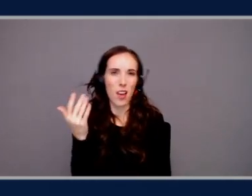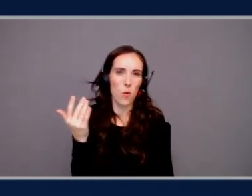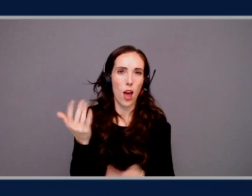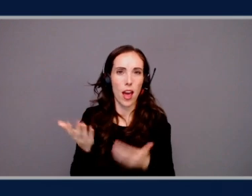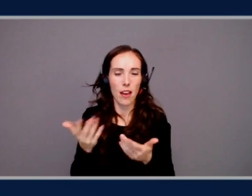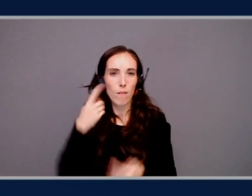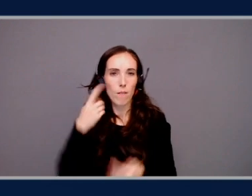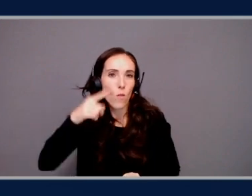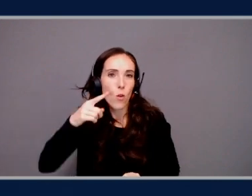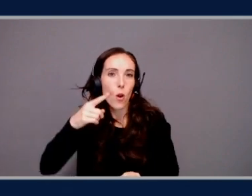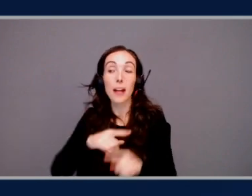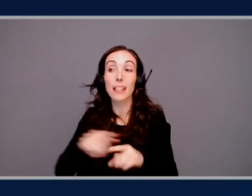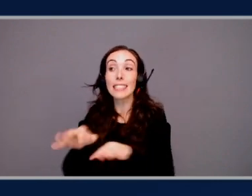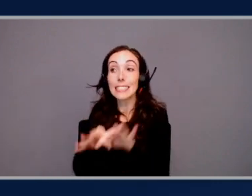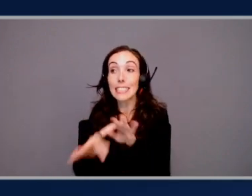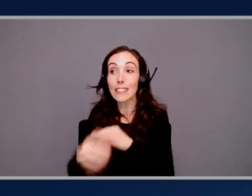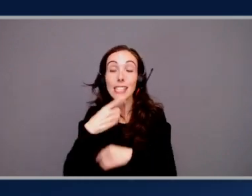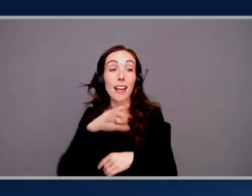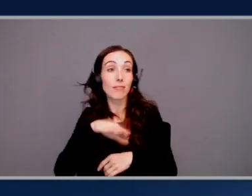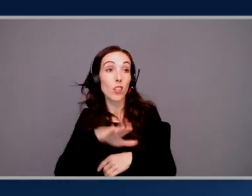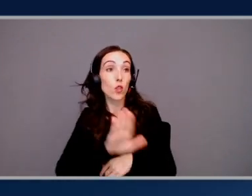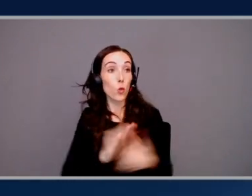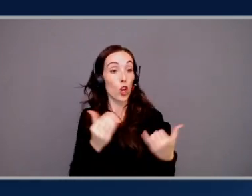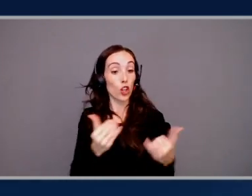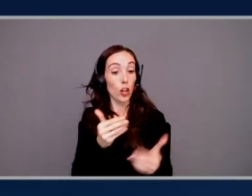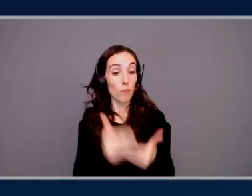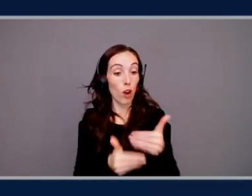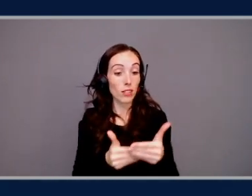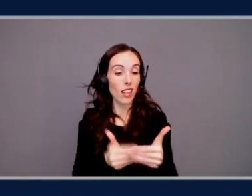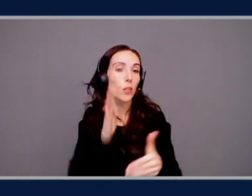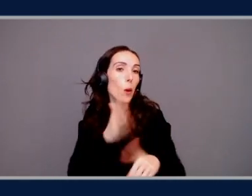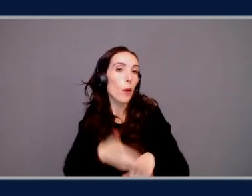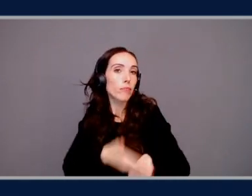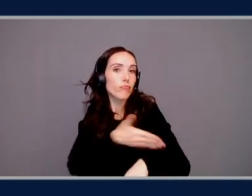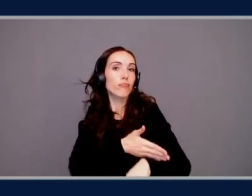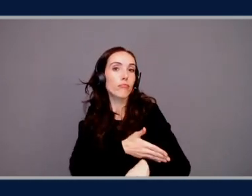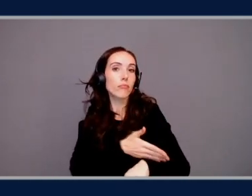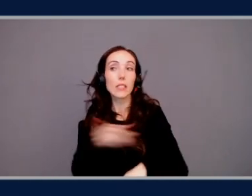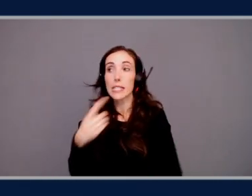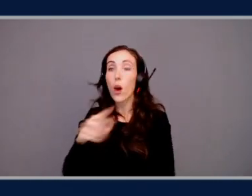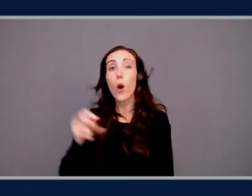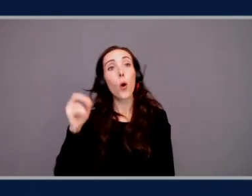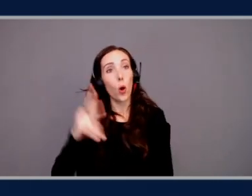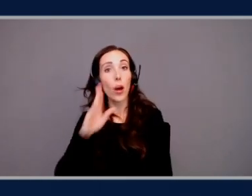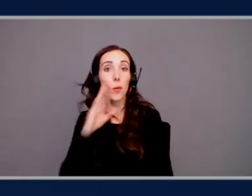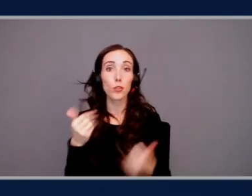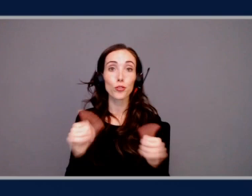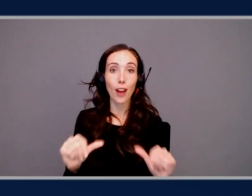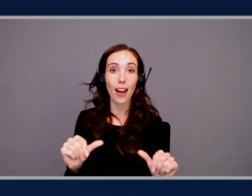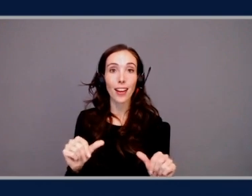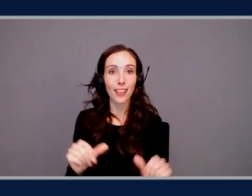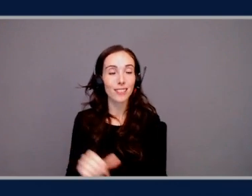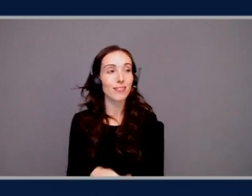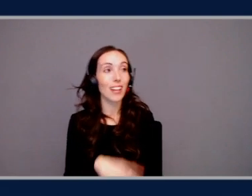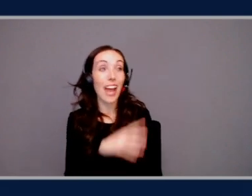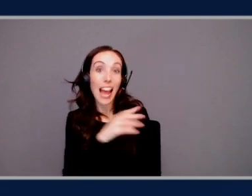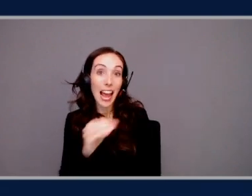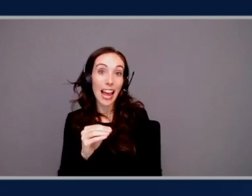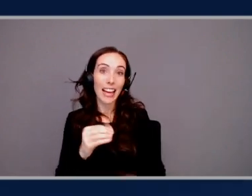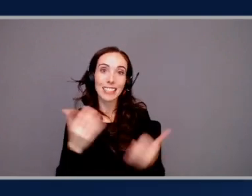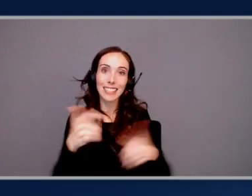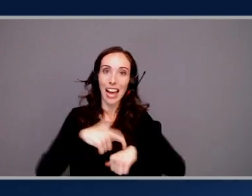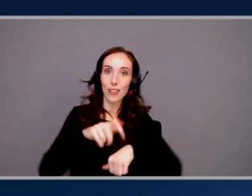Right? Versus if say, hey, this is your existing process. Let's just make it better. They're more likely to say, oh, okay, I'll try that. And, hey, I'll give you a couple hours back on your